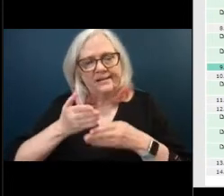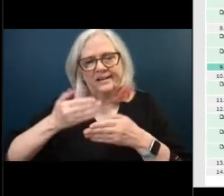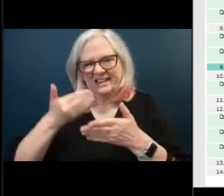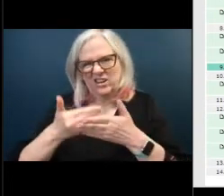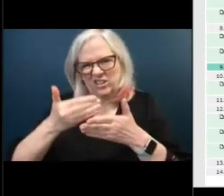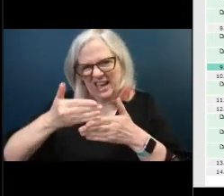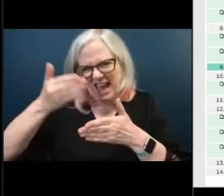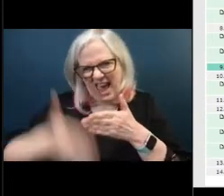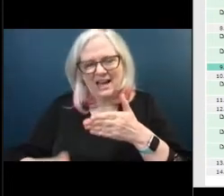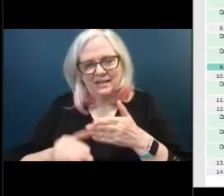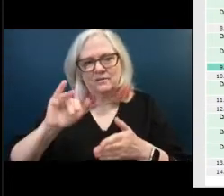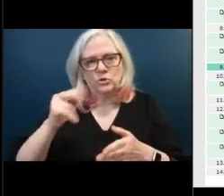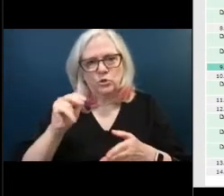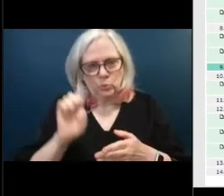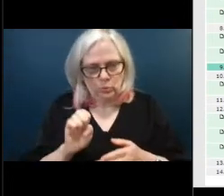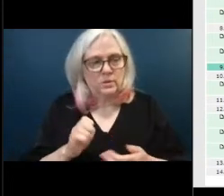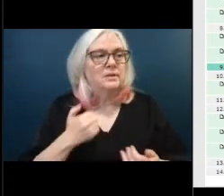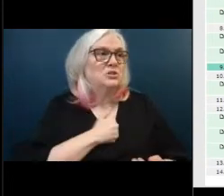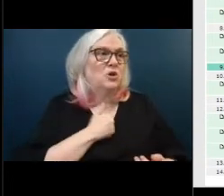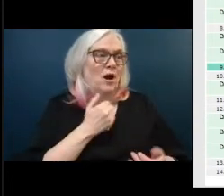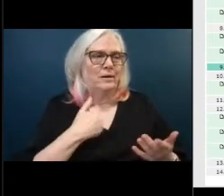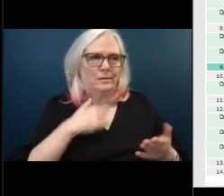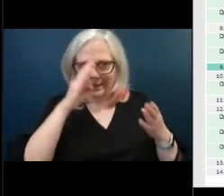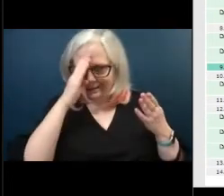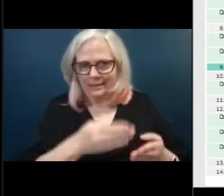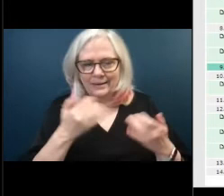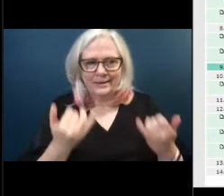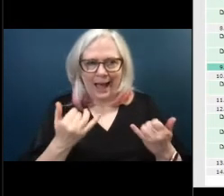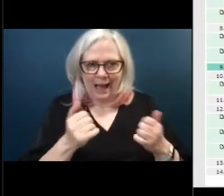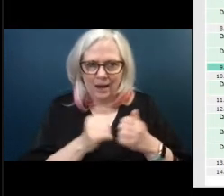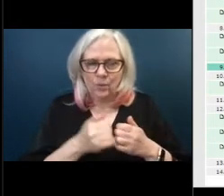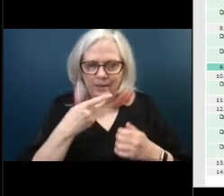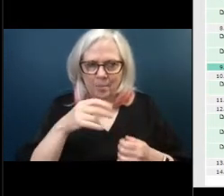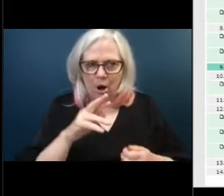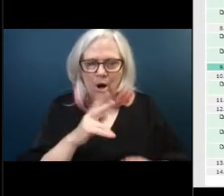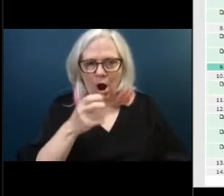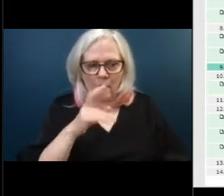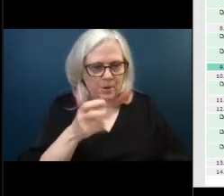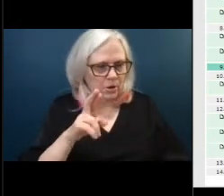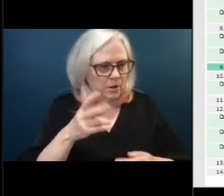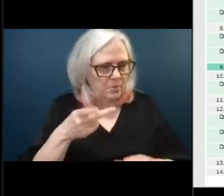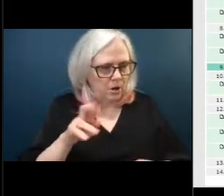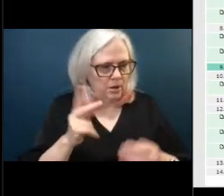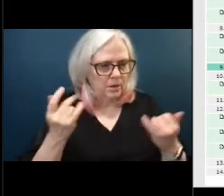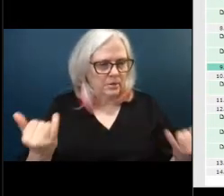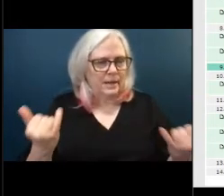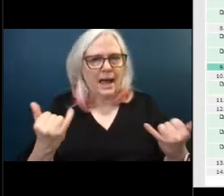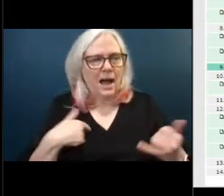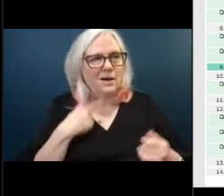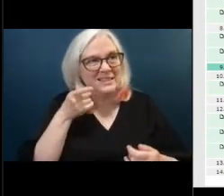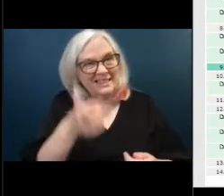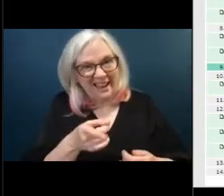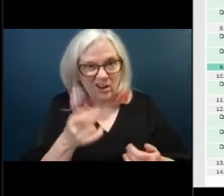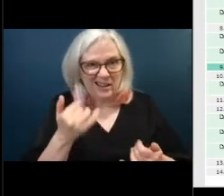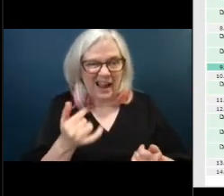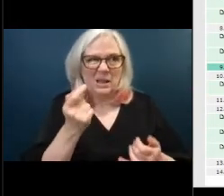sorry my focus is on harvard leo park right now because i was just there um recently and it's in a bit of disarray so